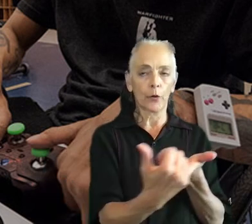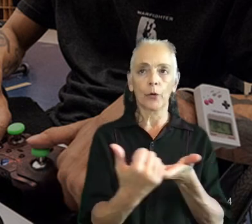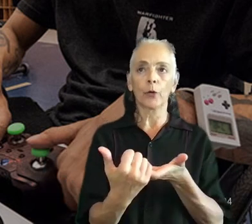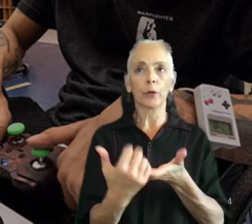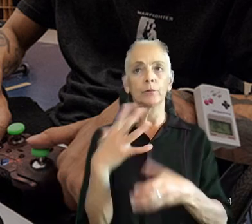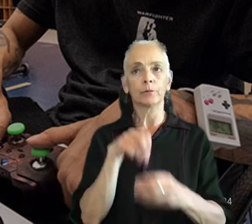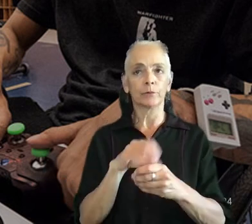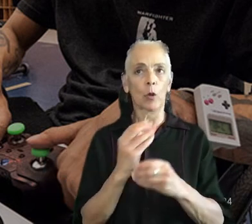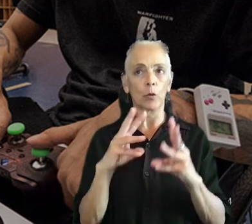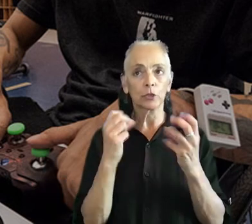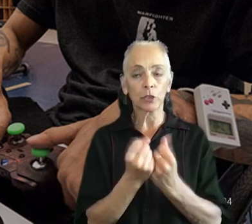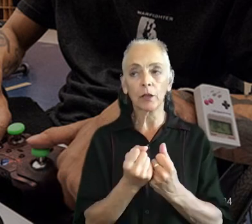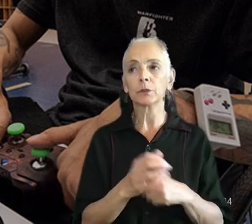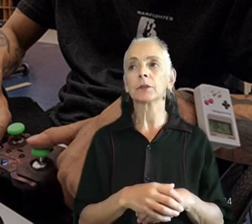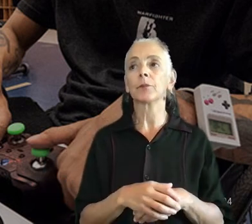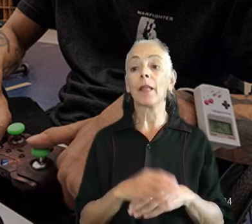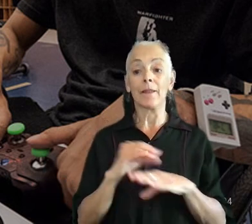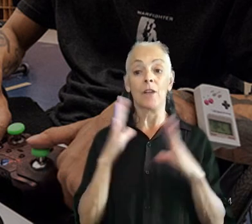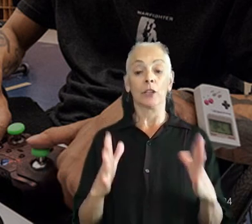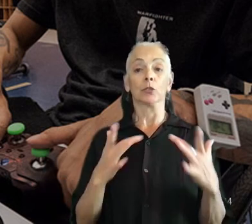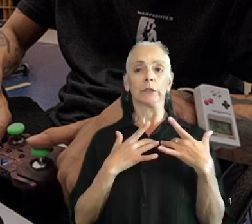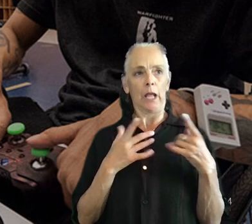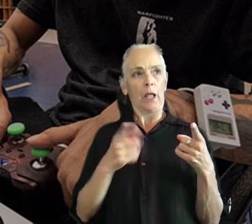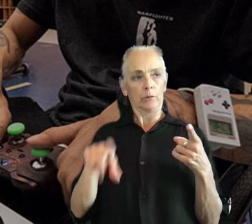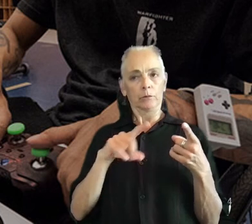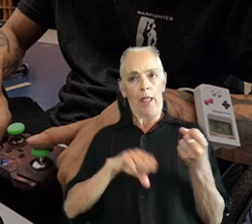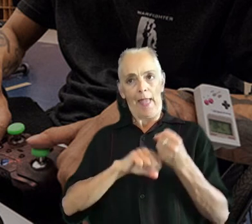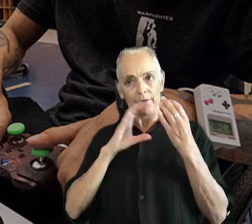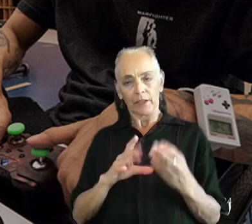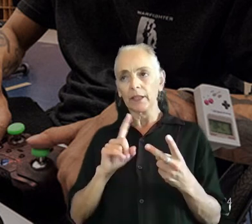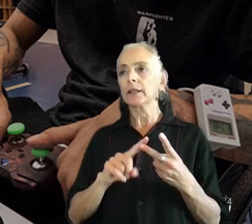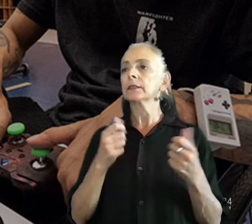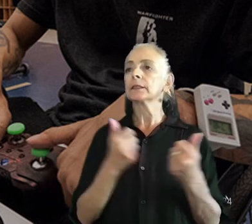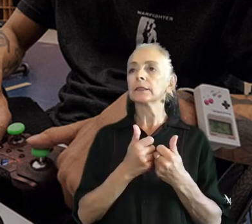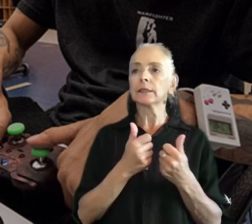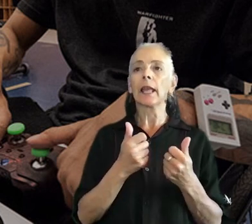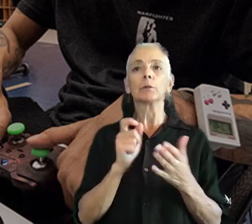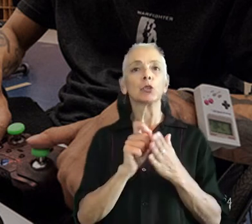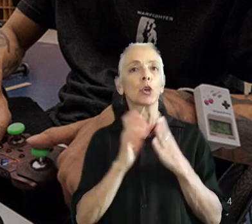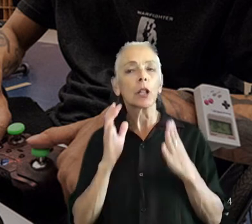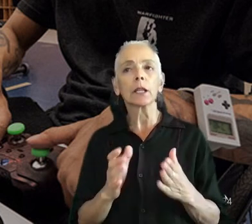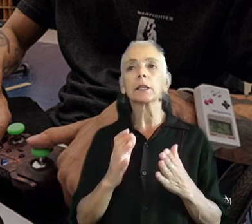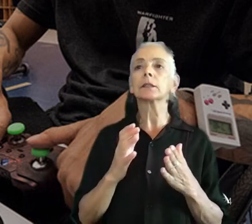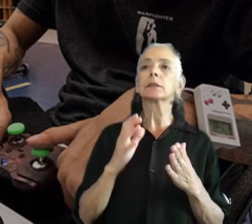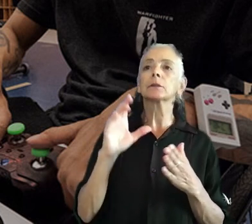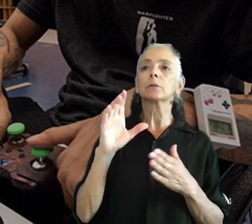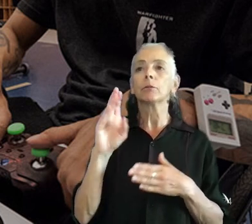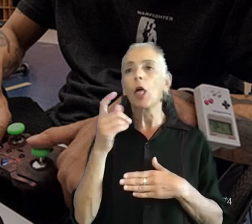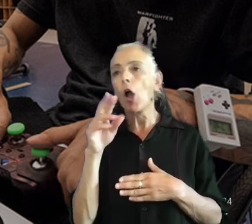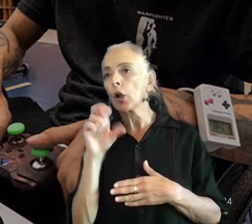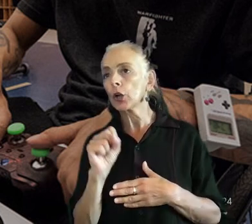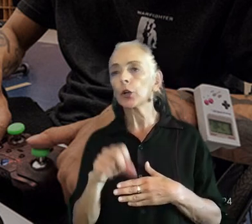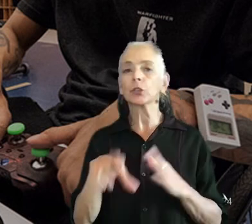advisors are usually advocates and games journalists, bloggers, reviewers, streamers, or otherwise